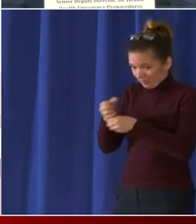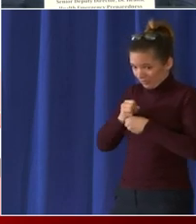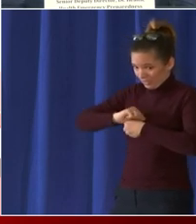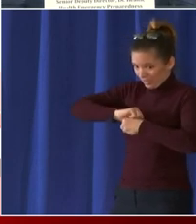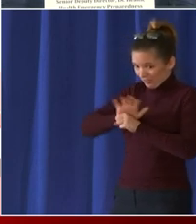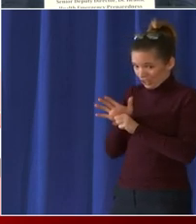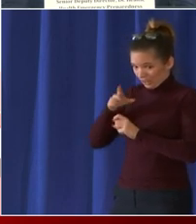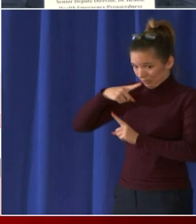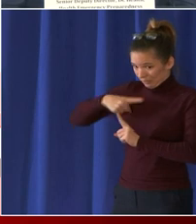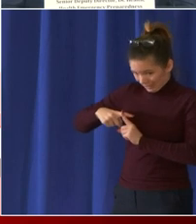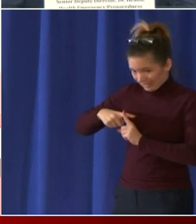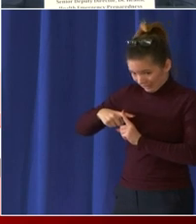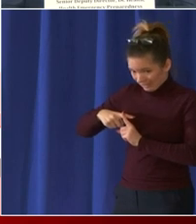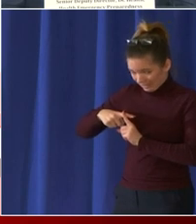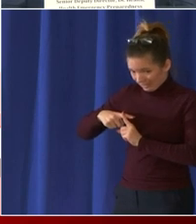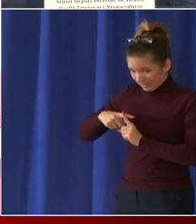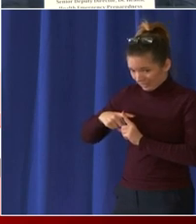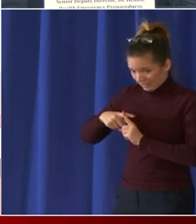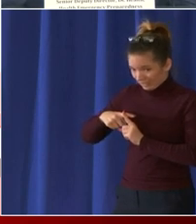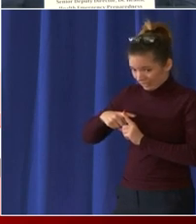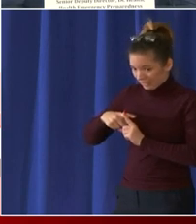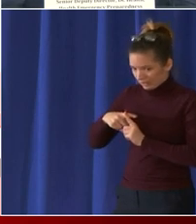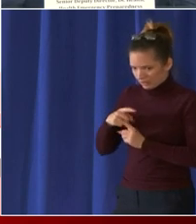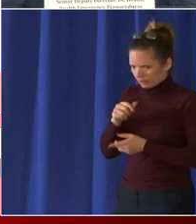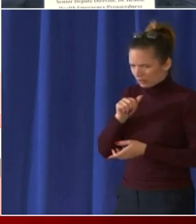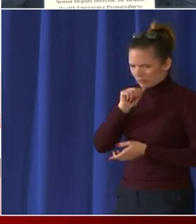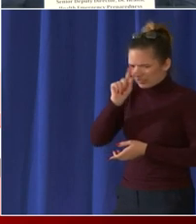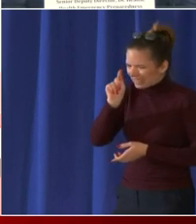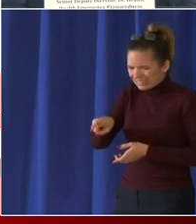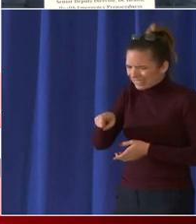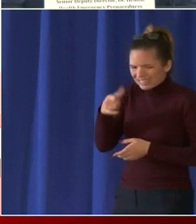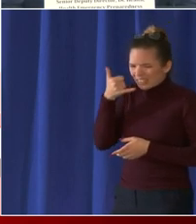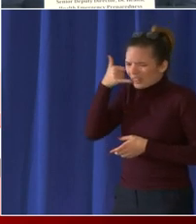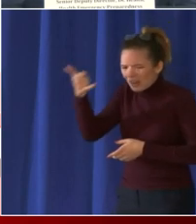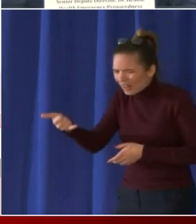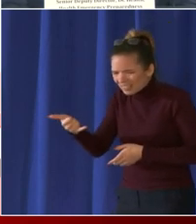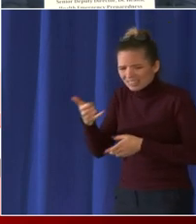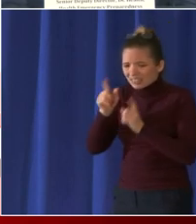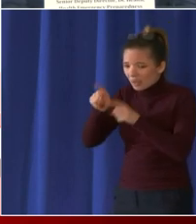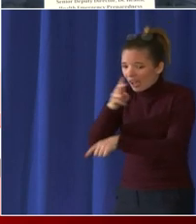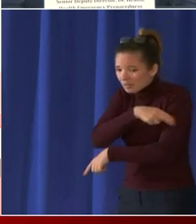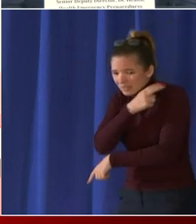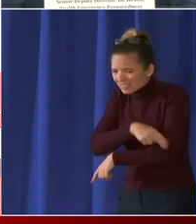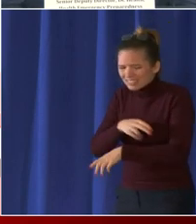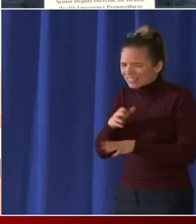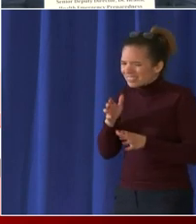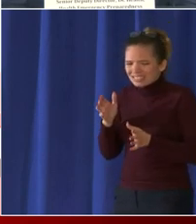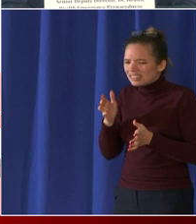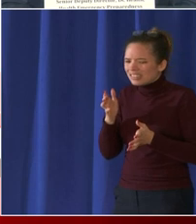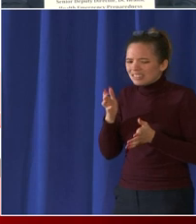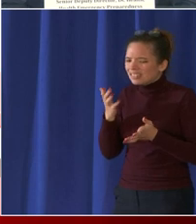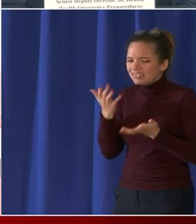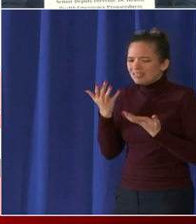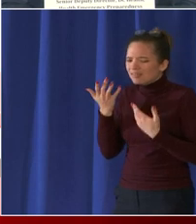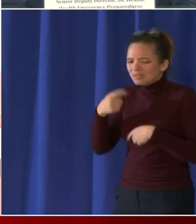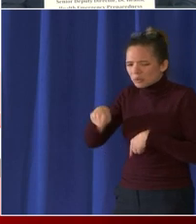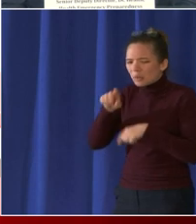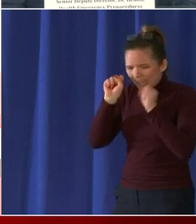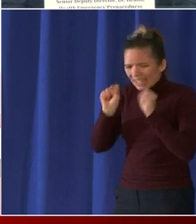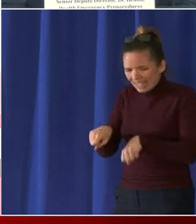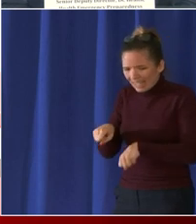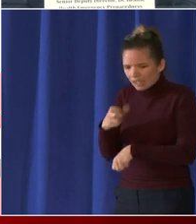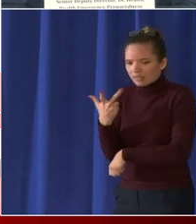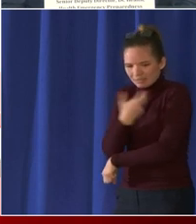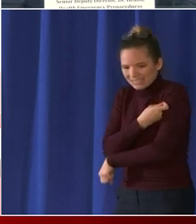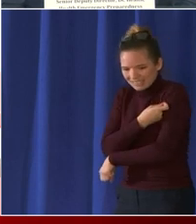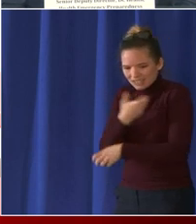don't need to call 9-1-1 they don't need an ambulance to show up to their house they just need to stay home uh and as the mayor mentioned if you're vaccinated uh you're you're very